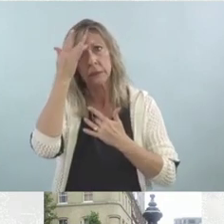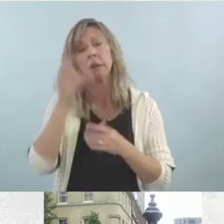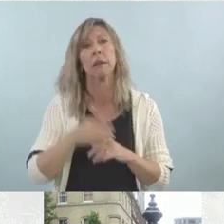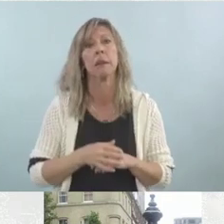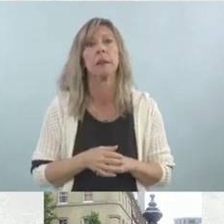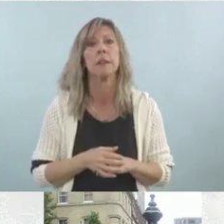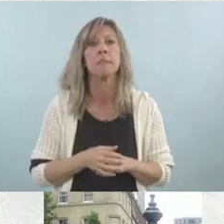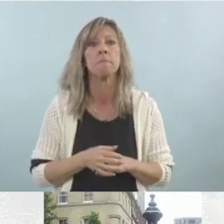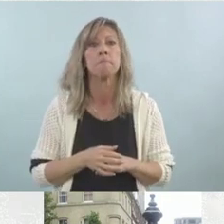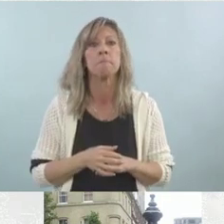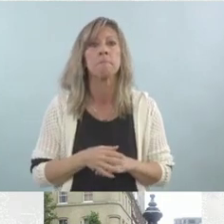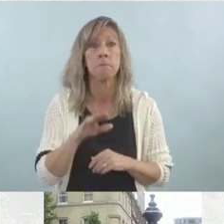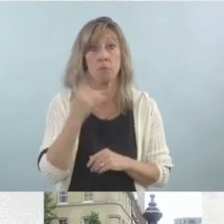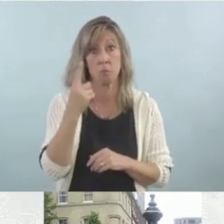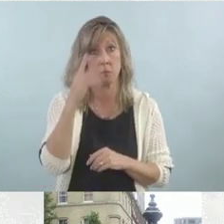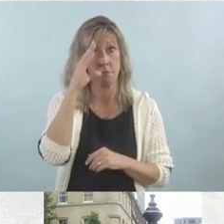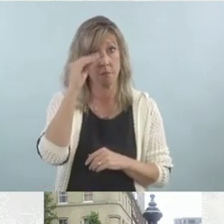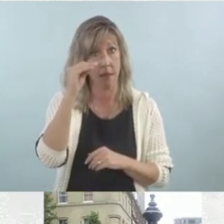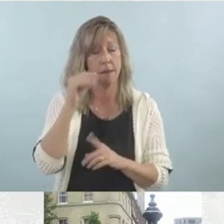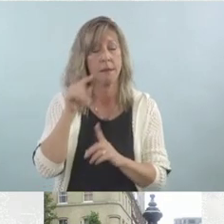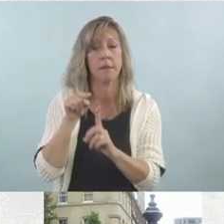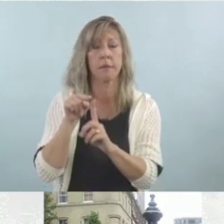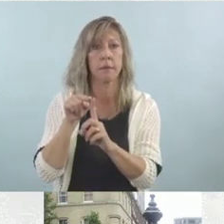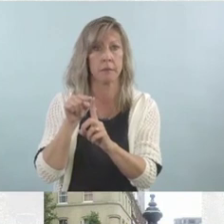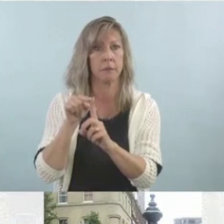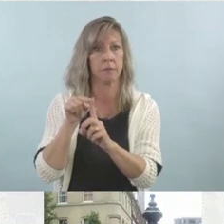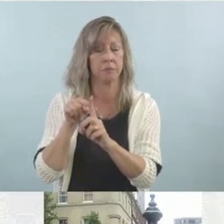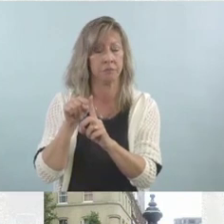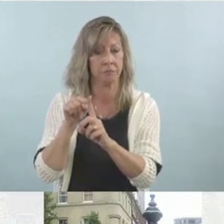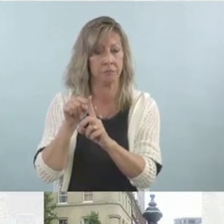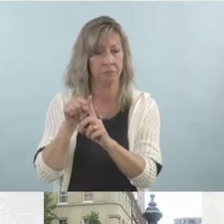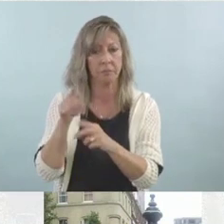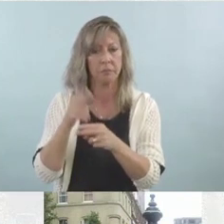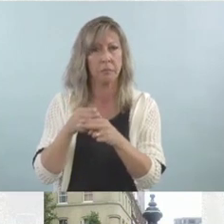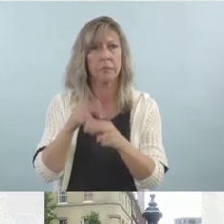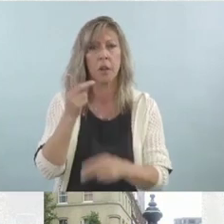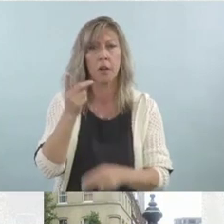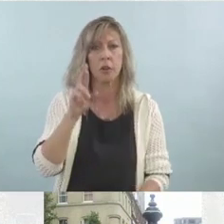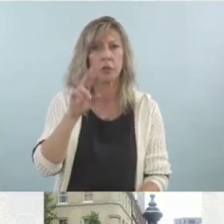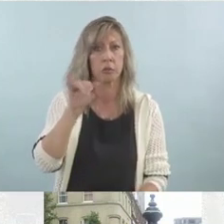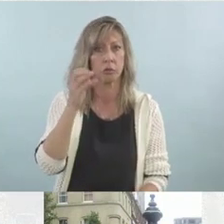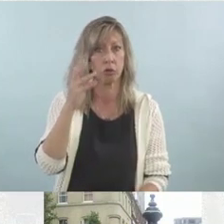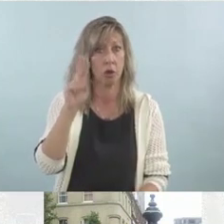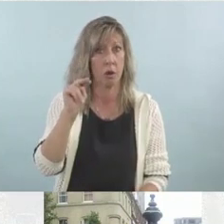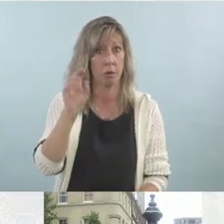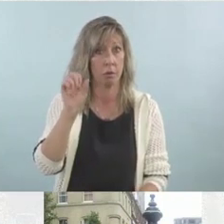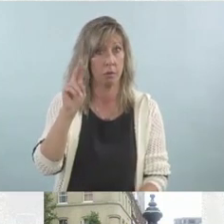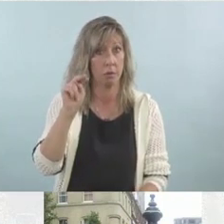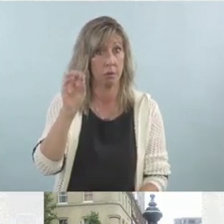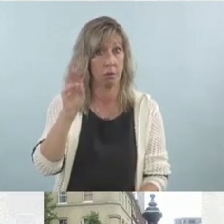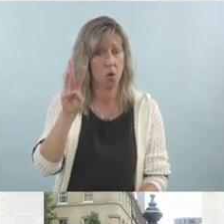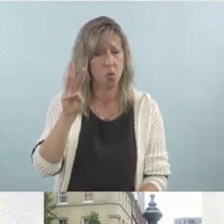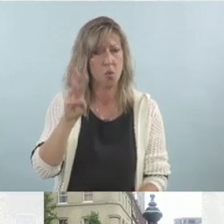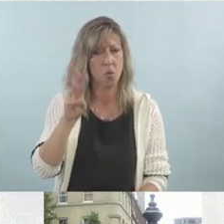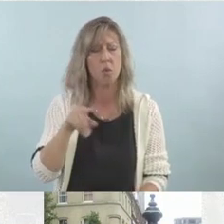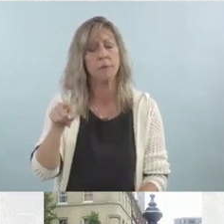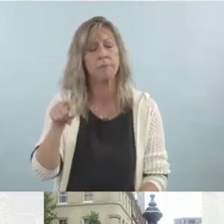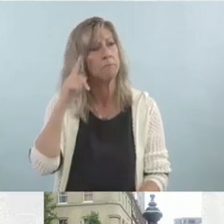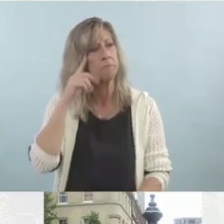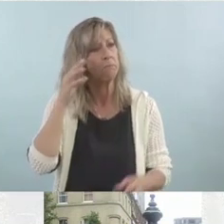A gentleman by the name of Dr. John Snow began to study